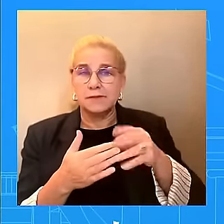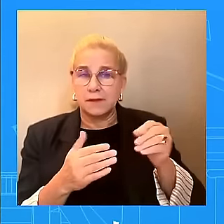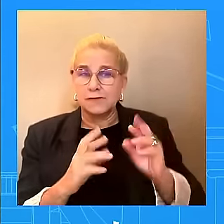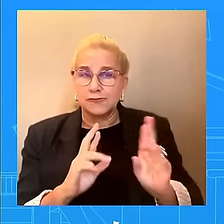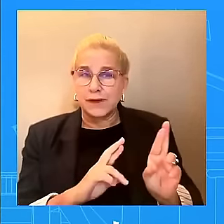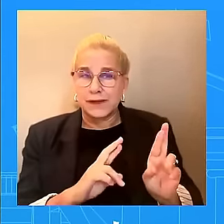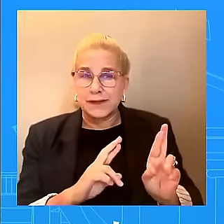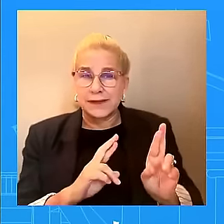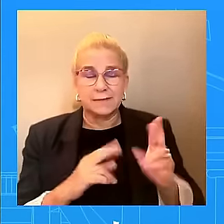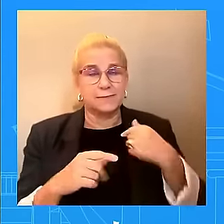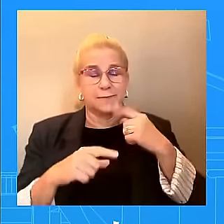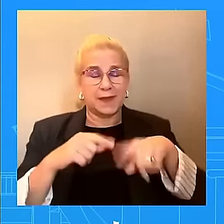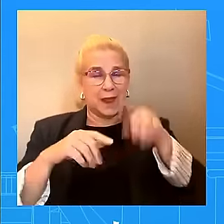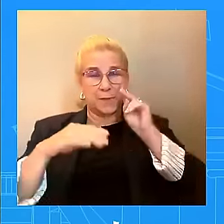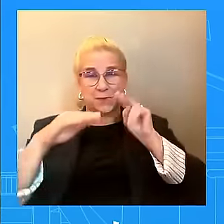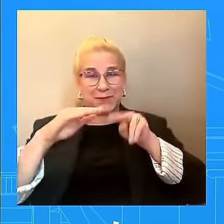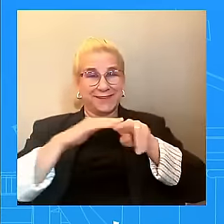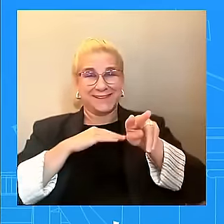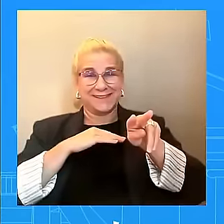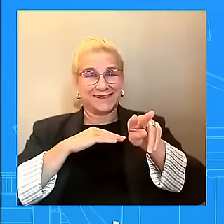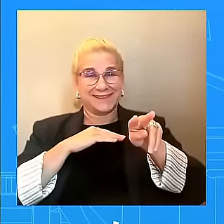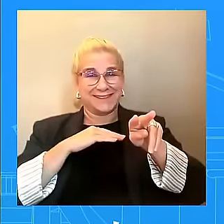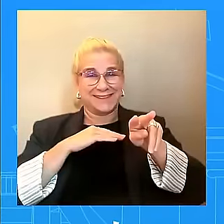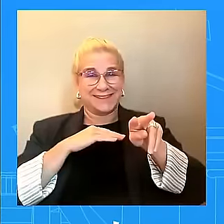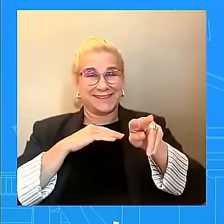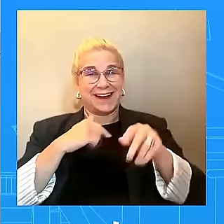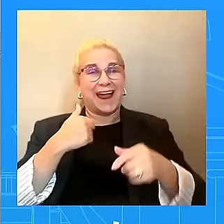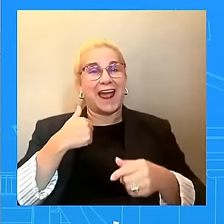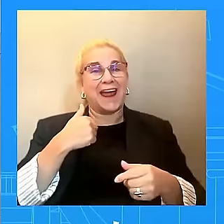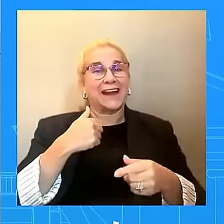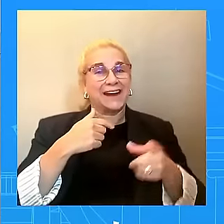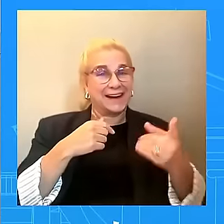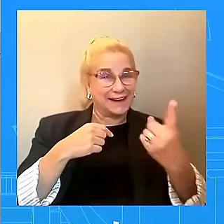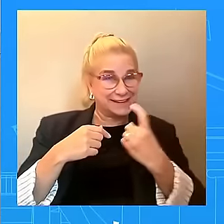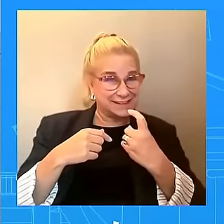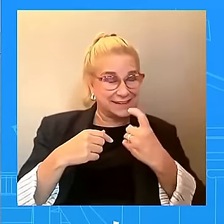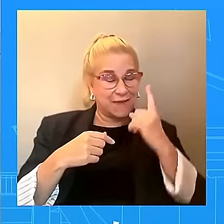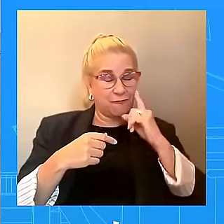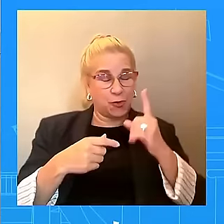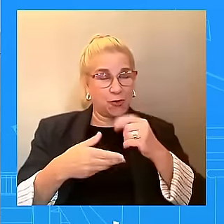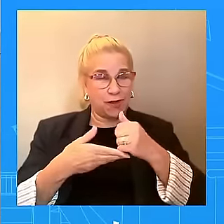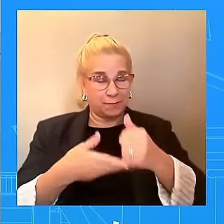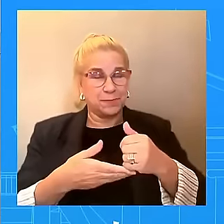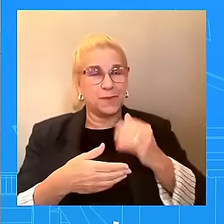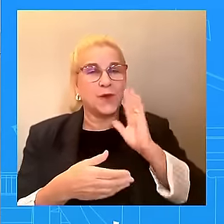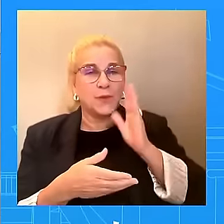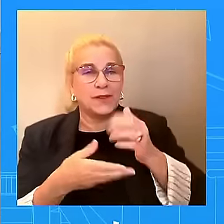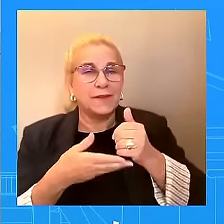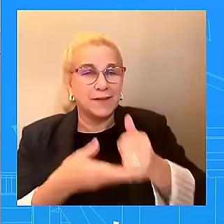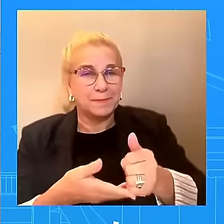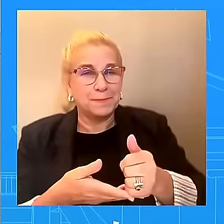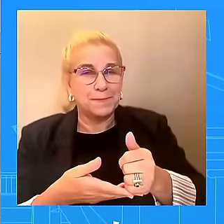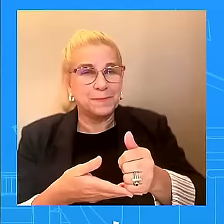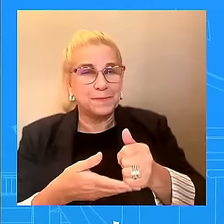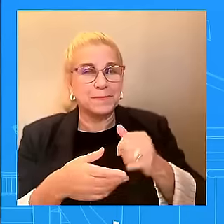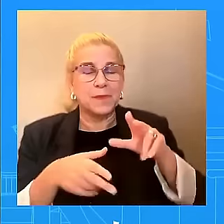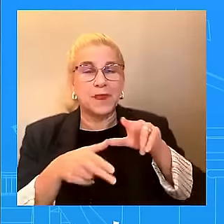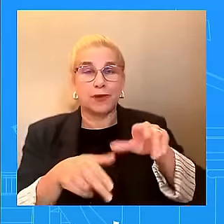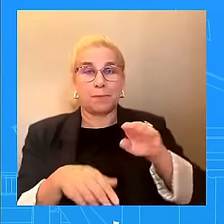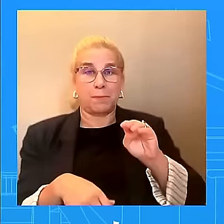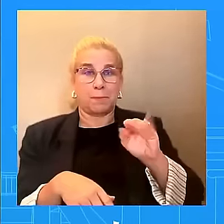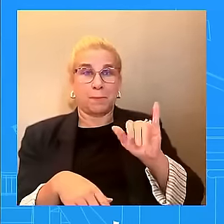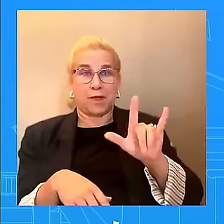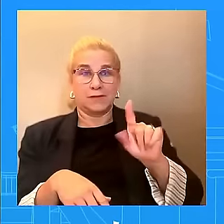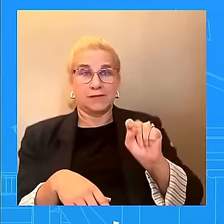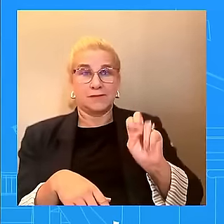need additional funding. We're going to need additional funding. That's exactly what I just asked about. And you said it was misinformation. What you're asking me is why Congress needs